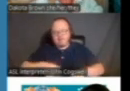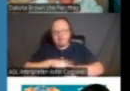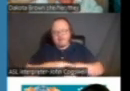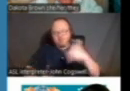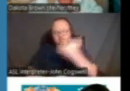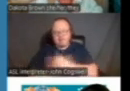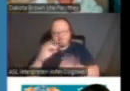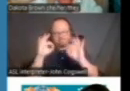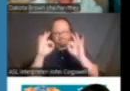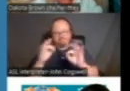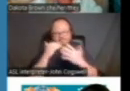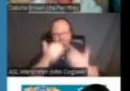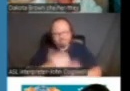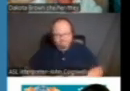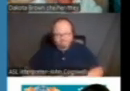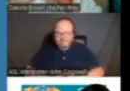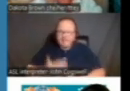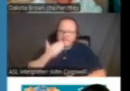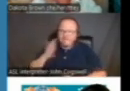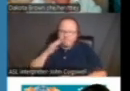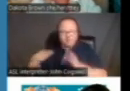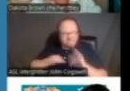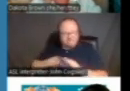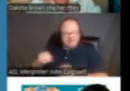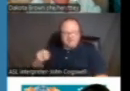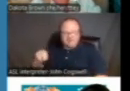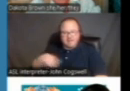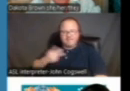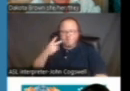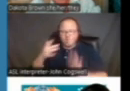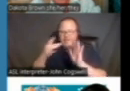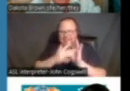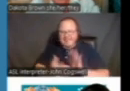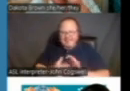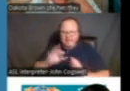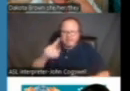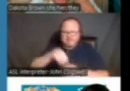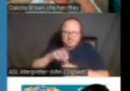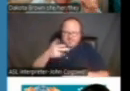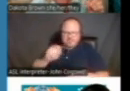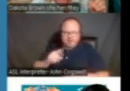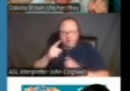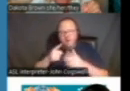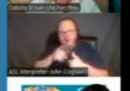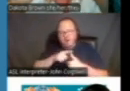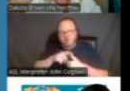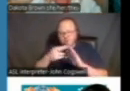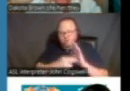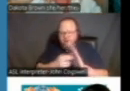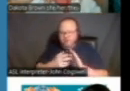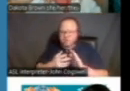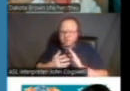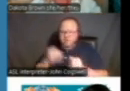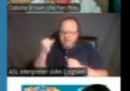Thank you for explaining further, Nida. And so I have two links in the chat, the one that says to register. And the deadline is in two days.